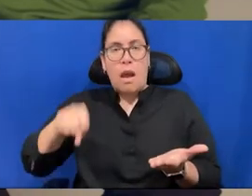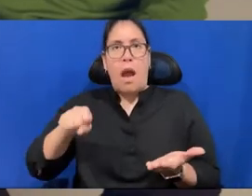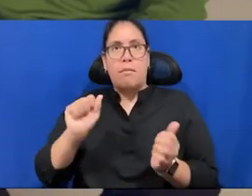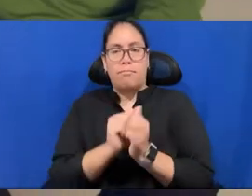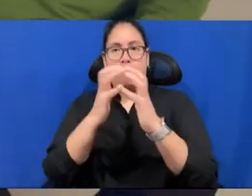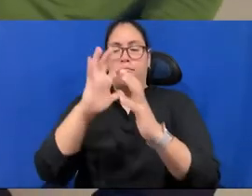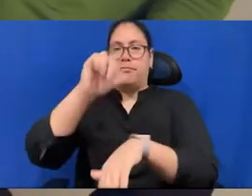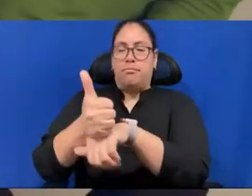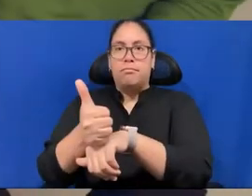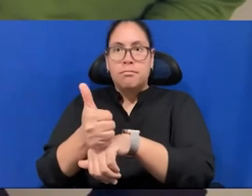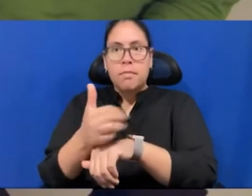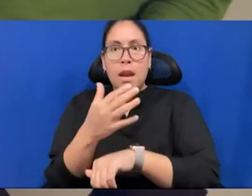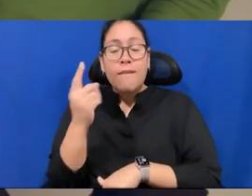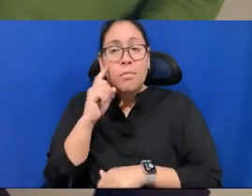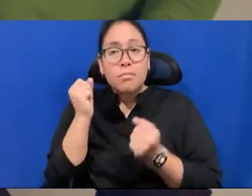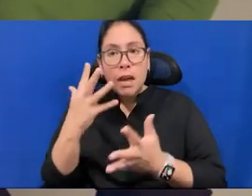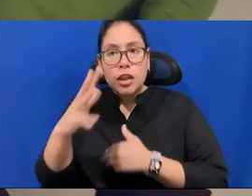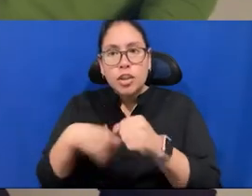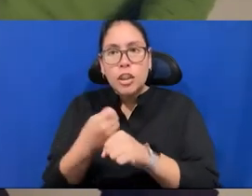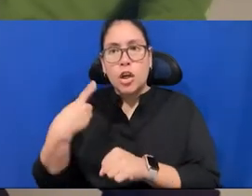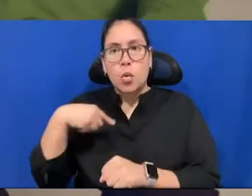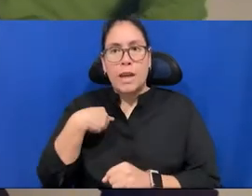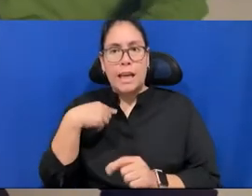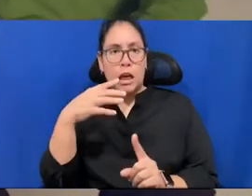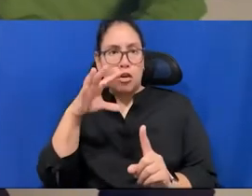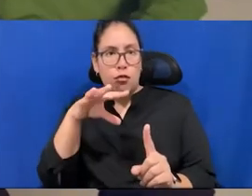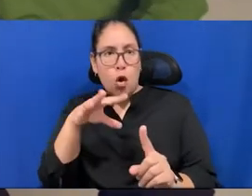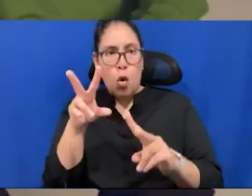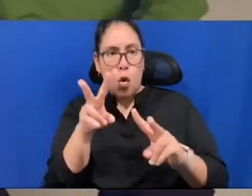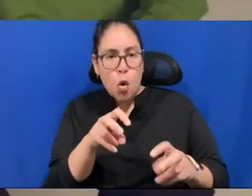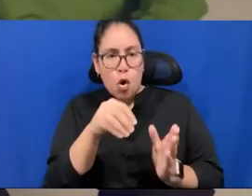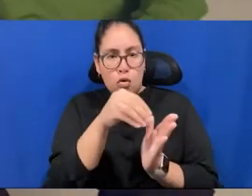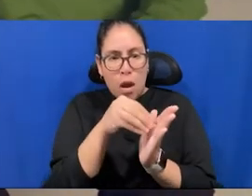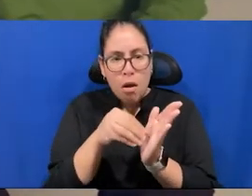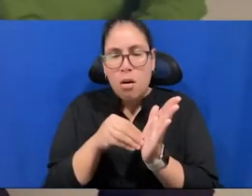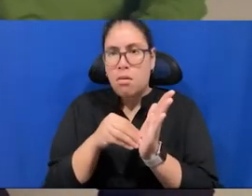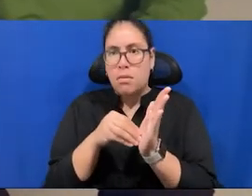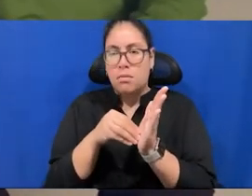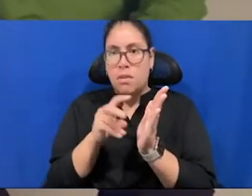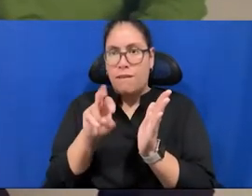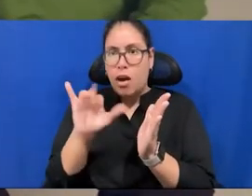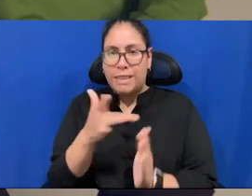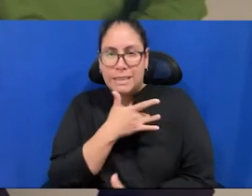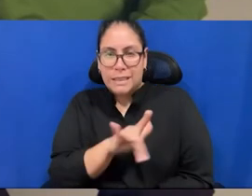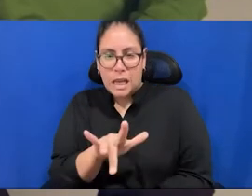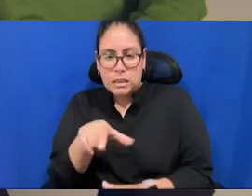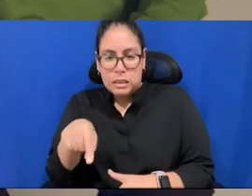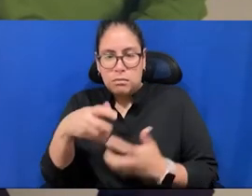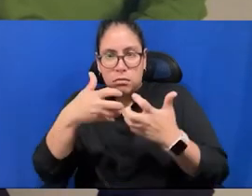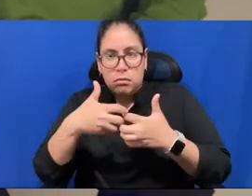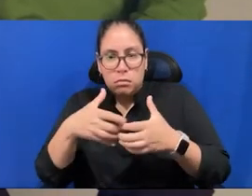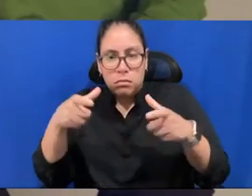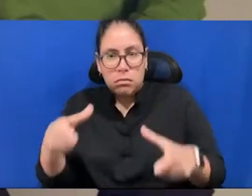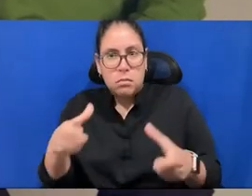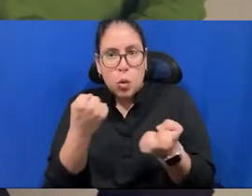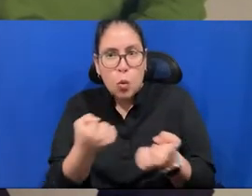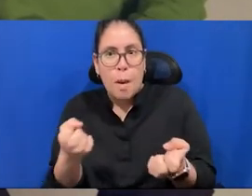many years, we have been recording and inventing somehow very sensitive devices to, um, record, um, the way